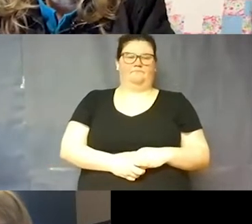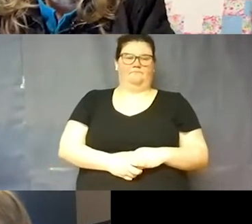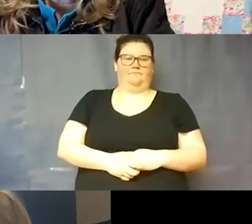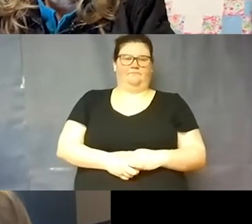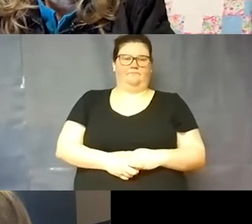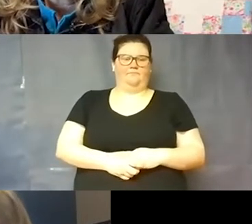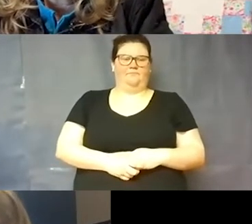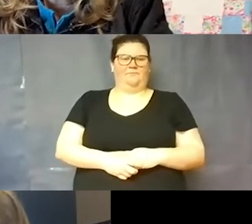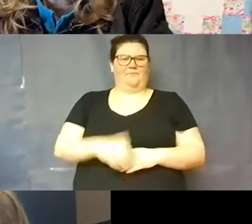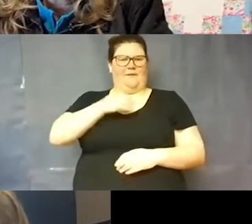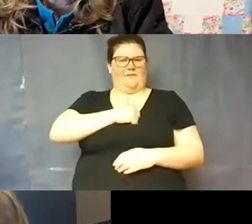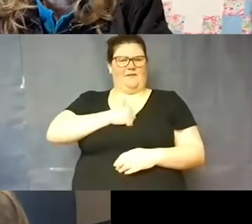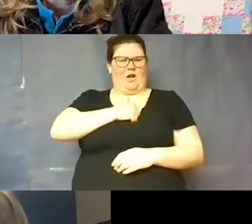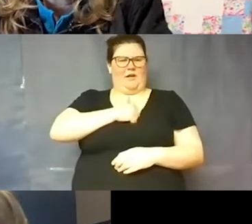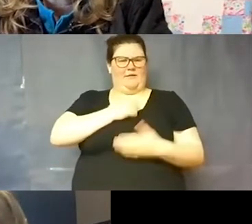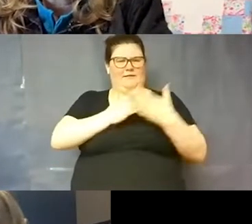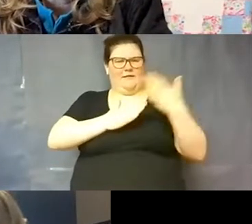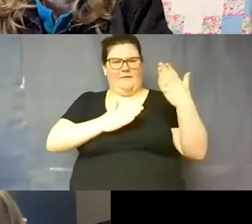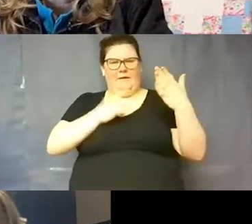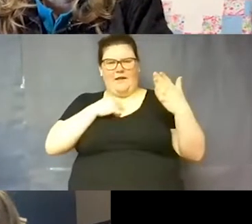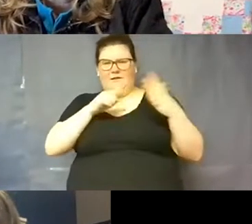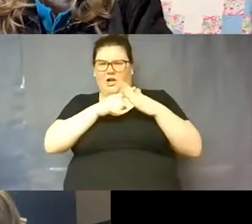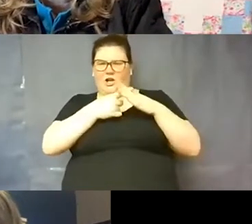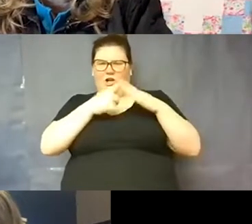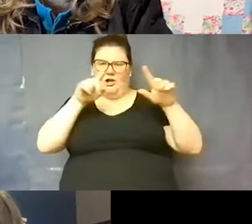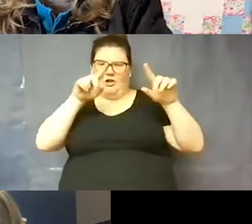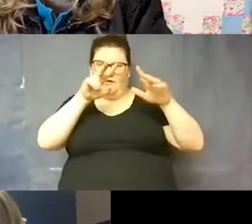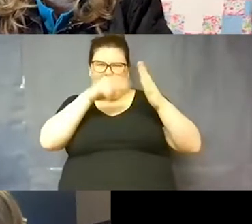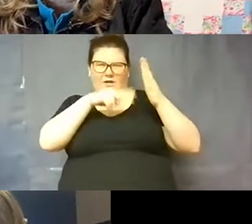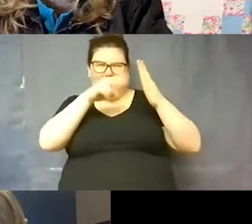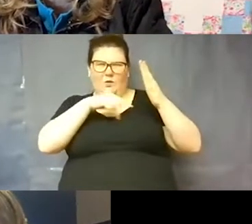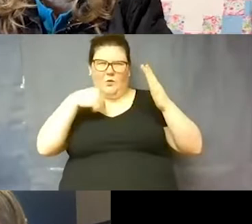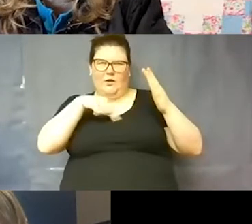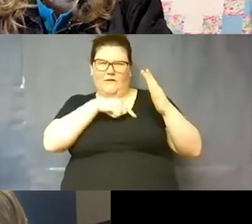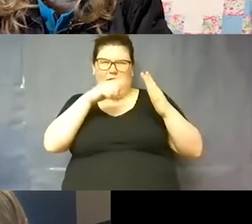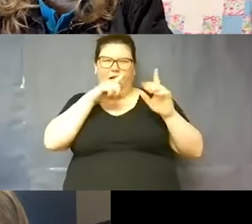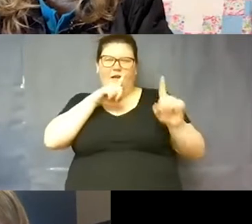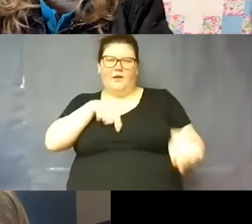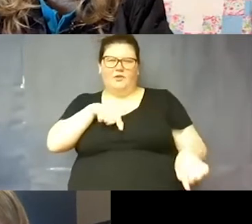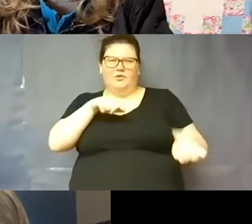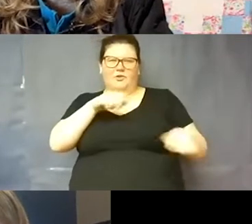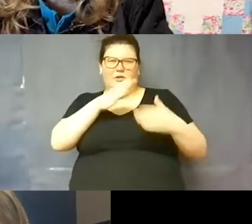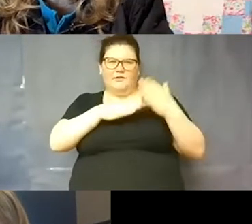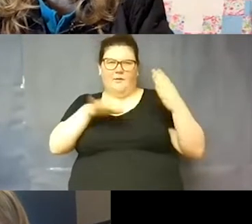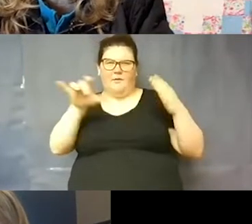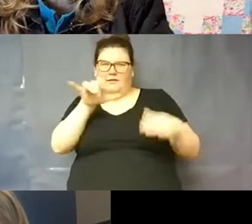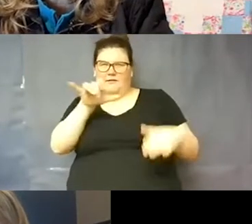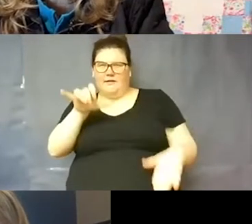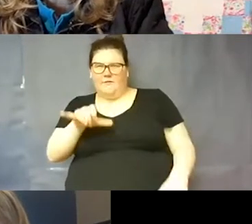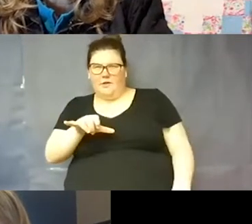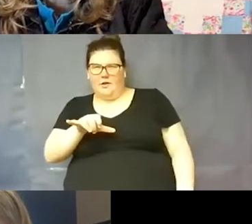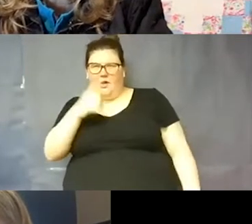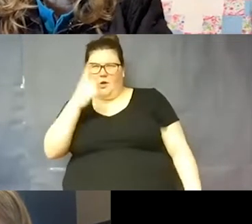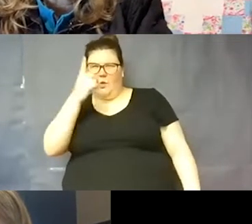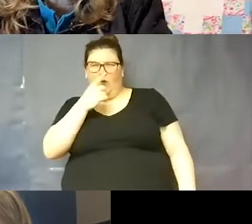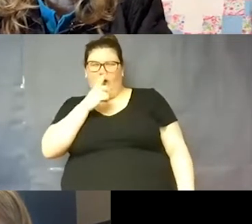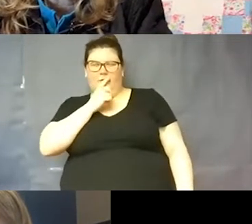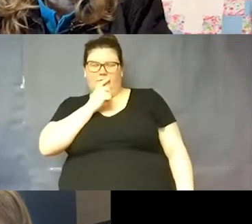I'm sorry some of them I started to read them and realize we've answered that because some are similar. Give me one second.